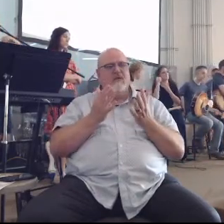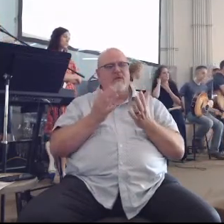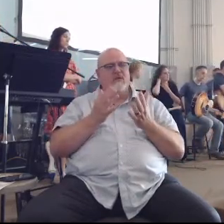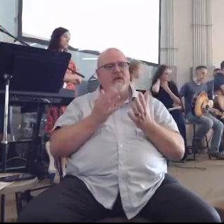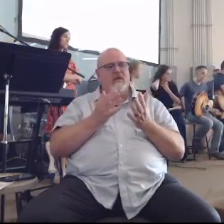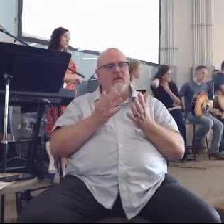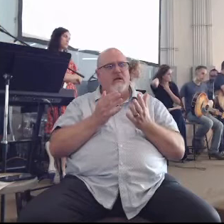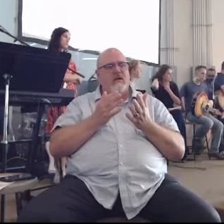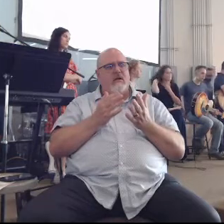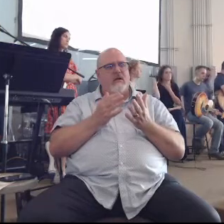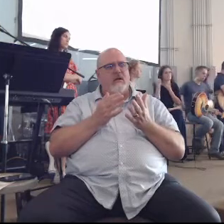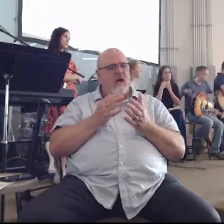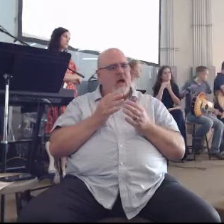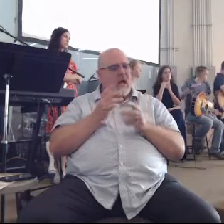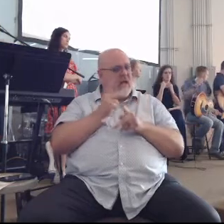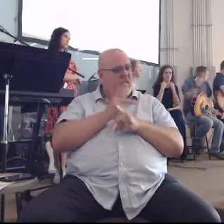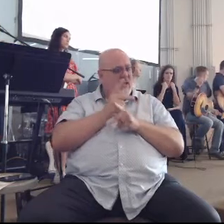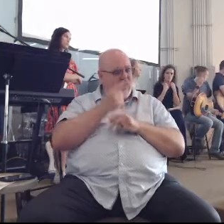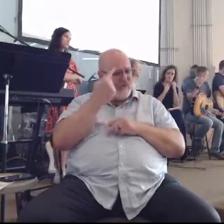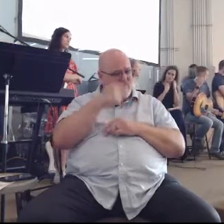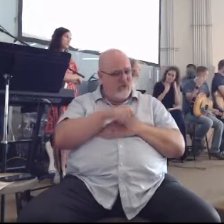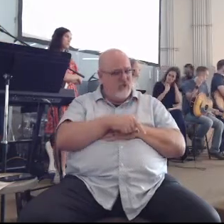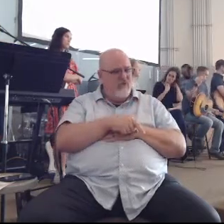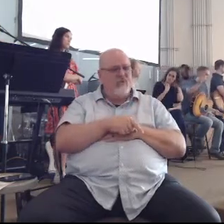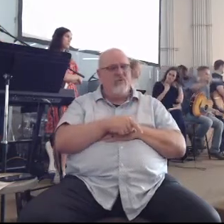have you forgotten how much I care about you